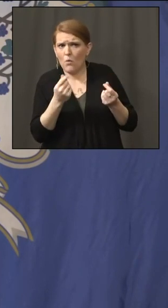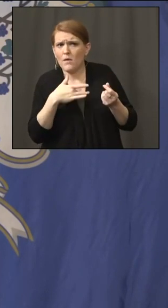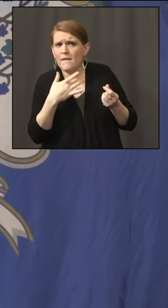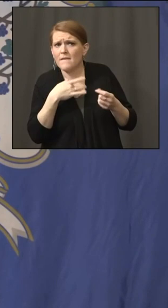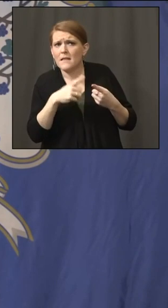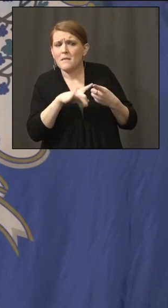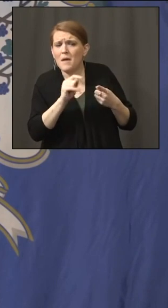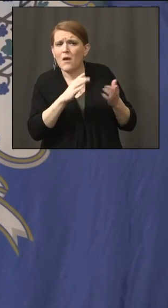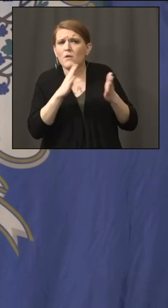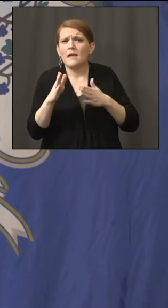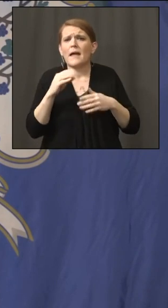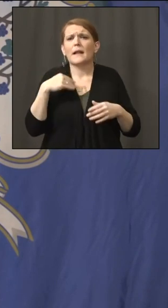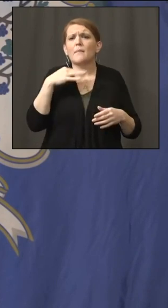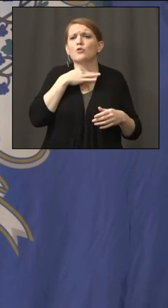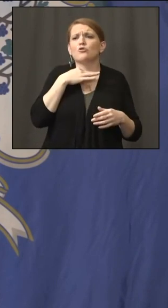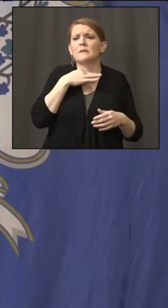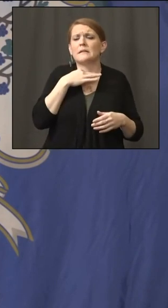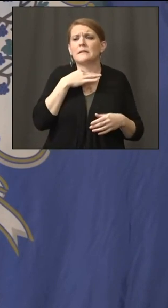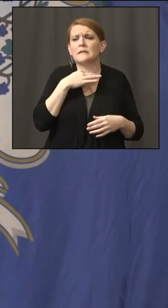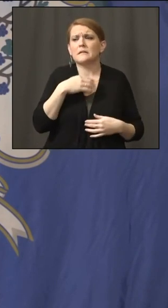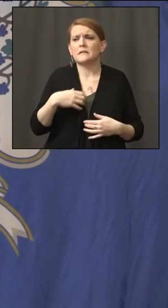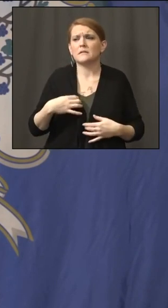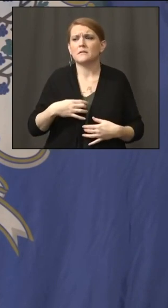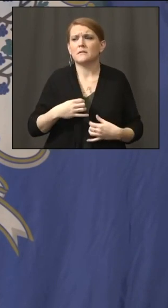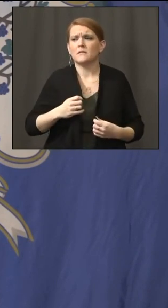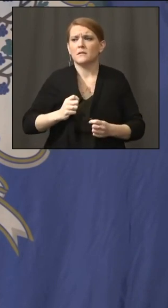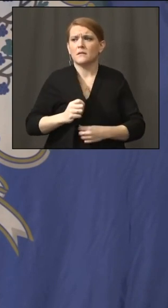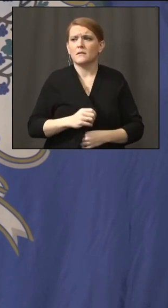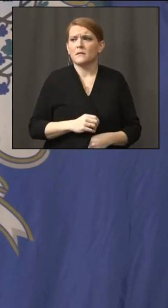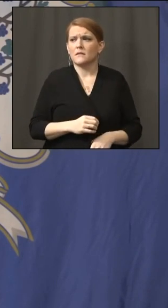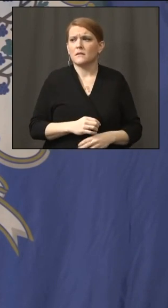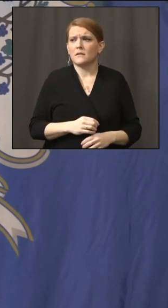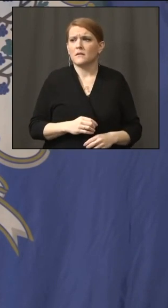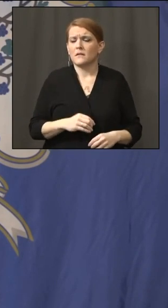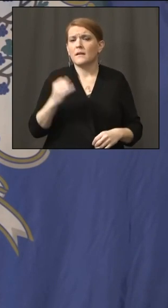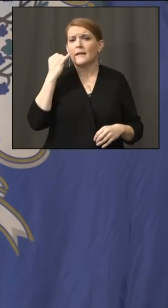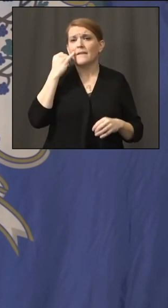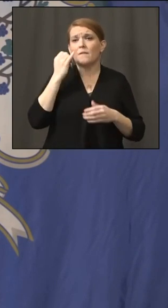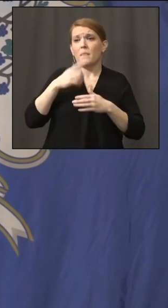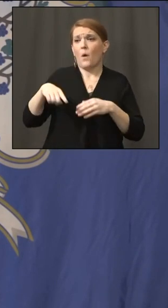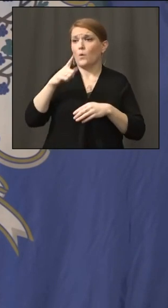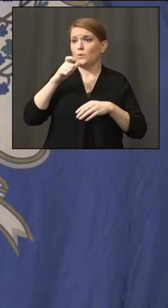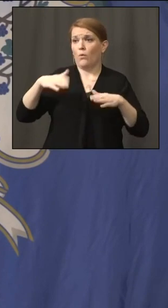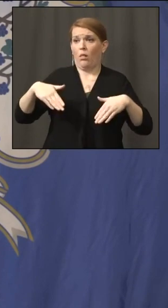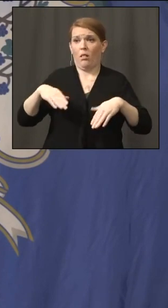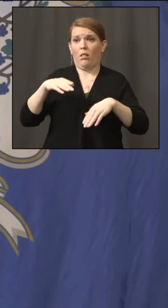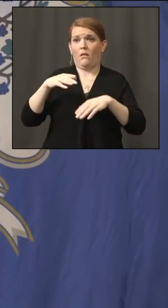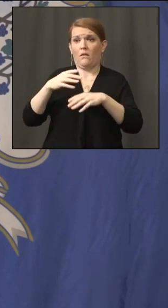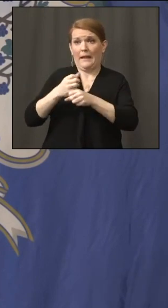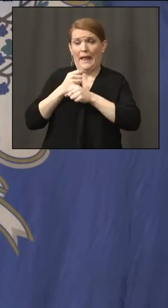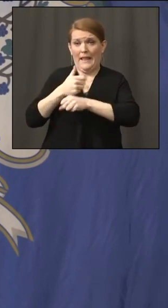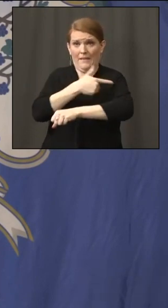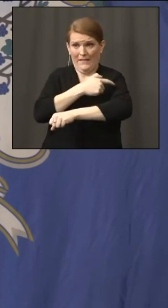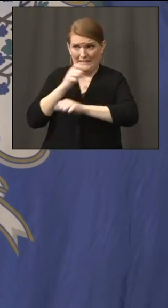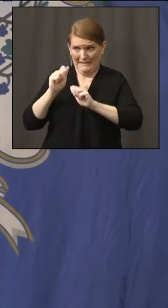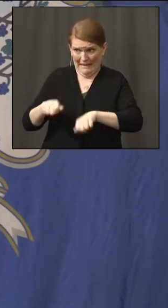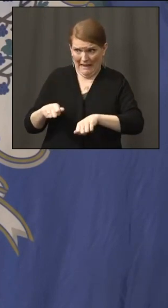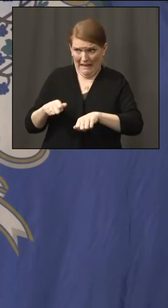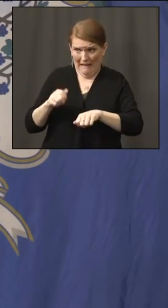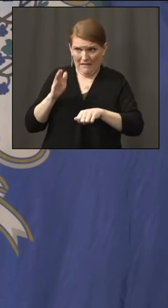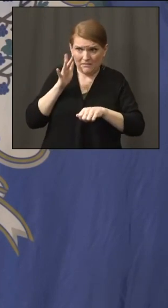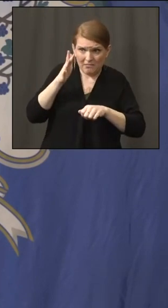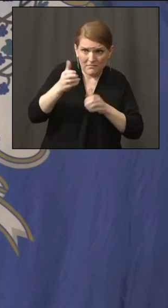that can get the vaccine, if that is increased? I'll tell you anecdotally, I think